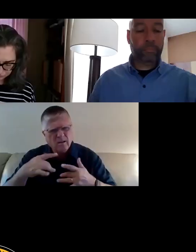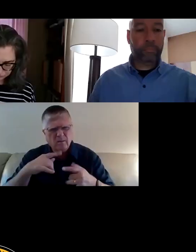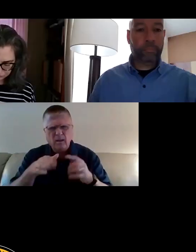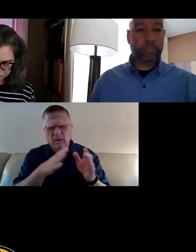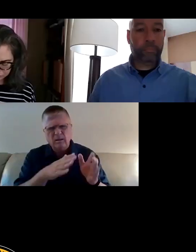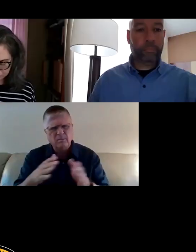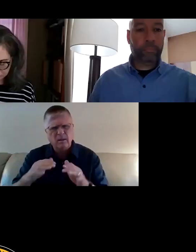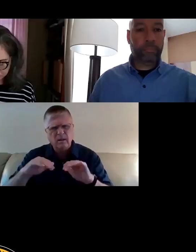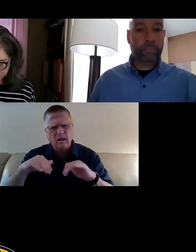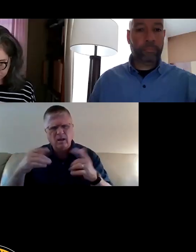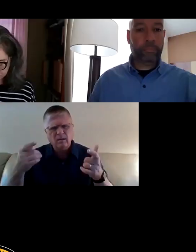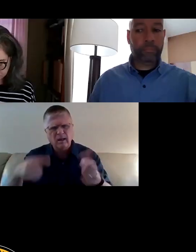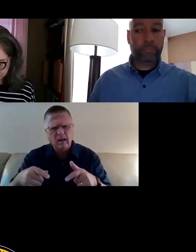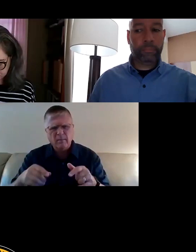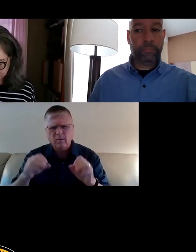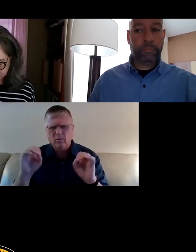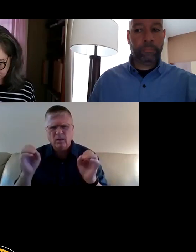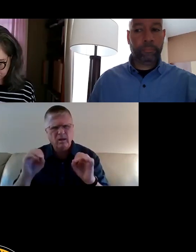about with no public input.